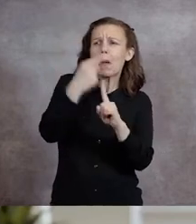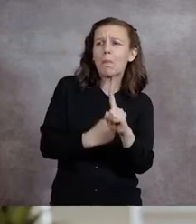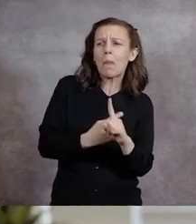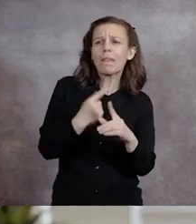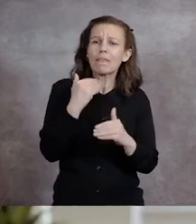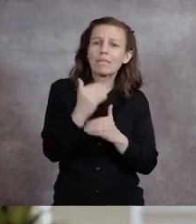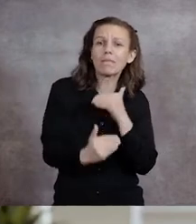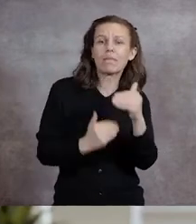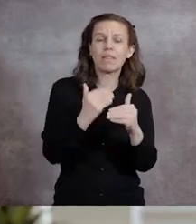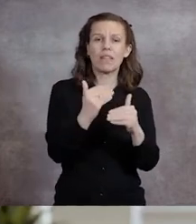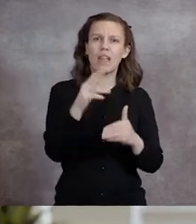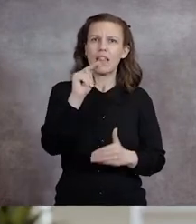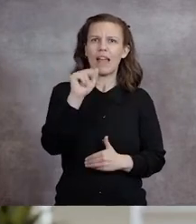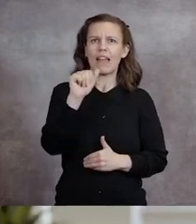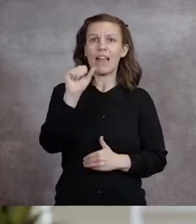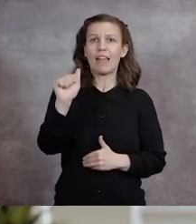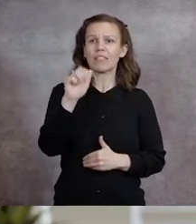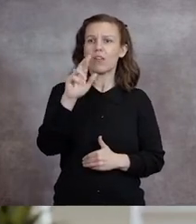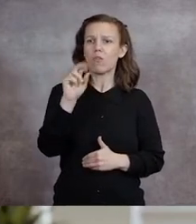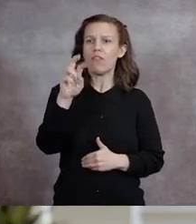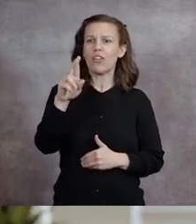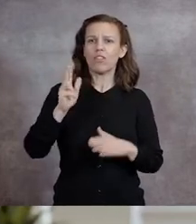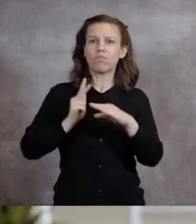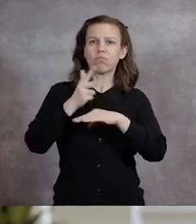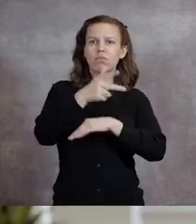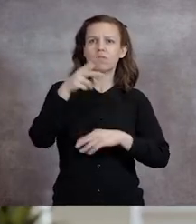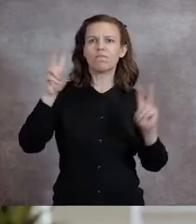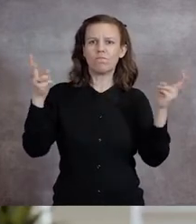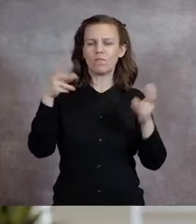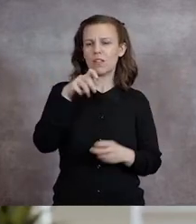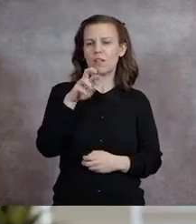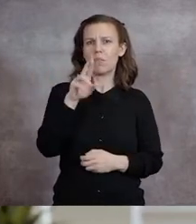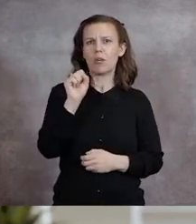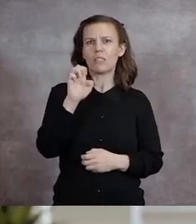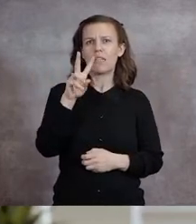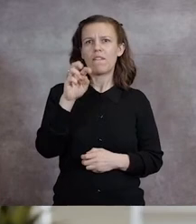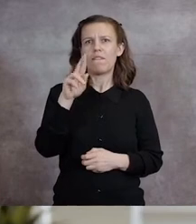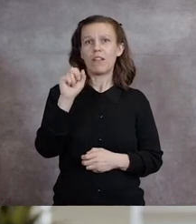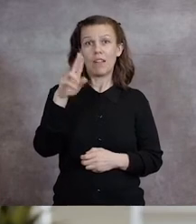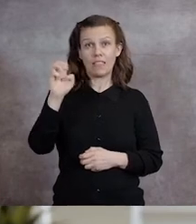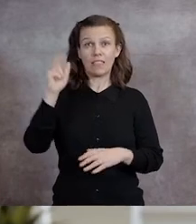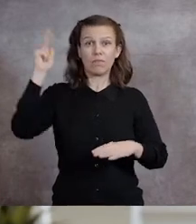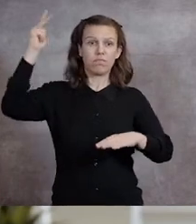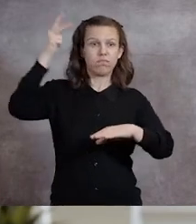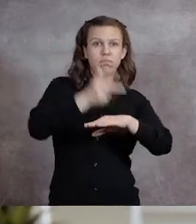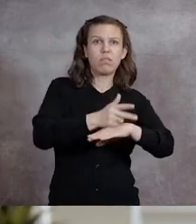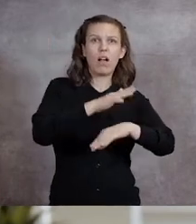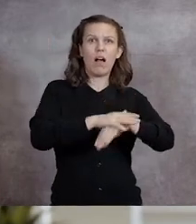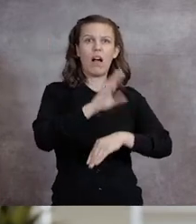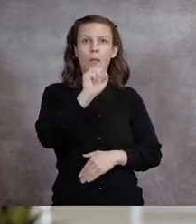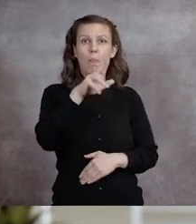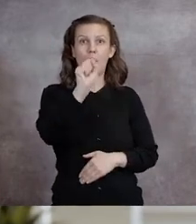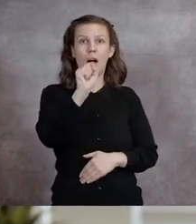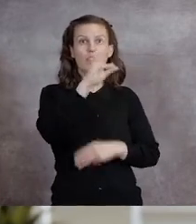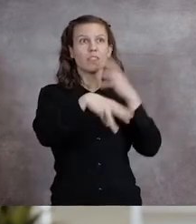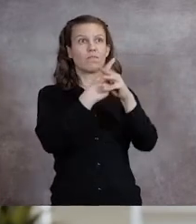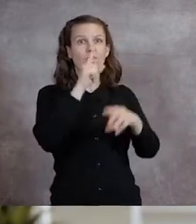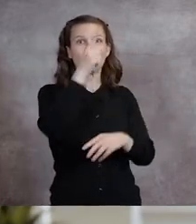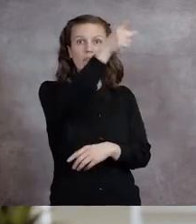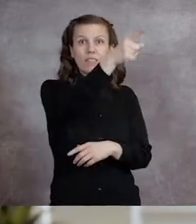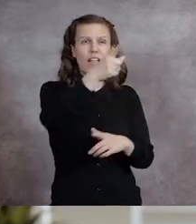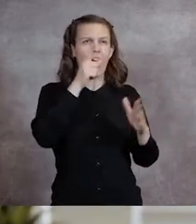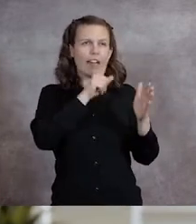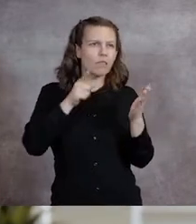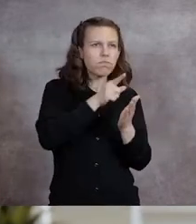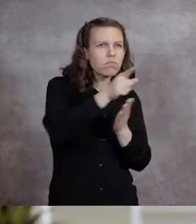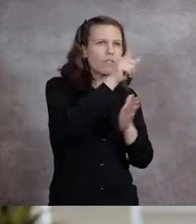barely a month old when the NASA rover Perseverance touched down on Mars and did some exploring with the help